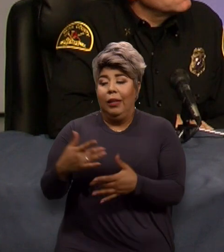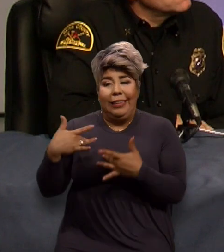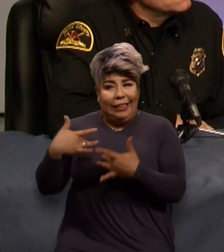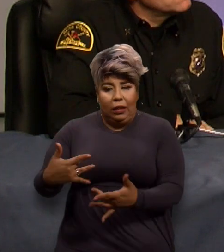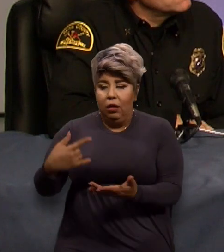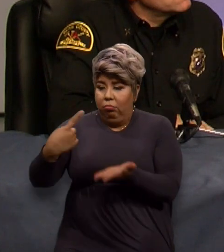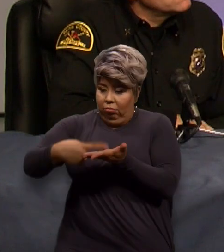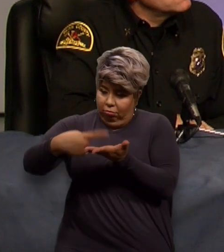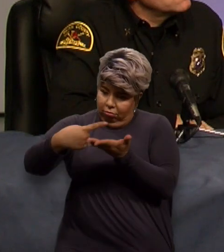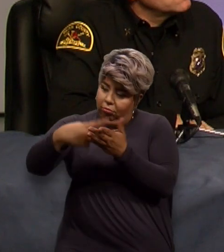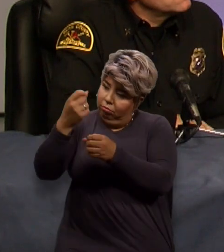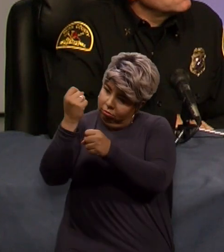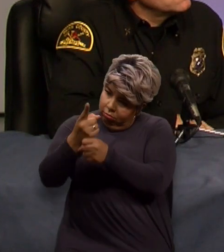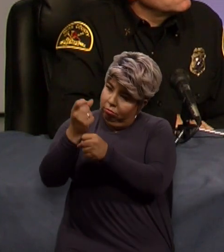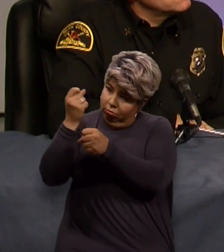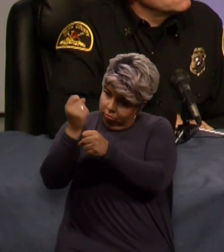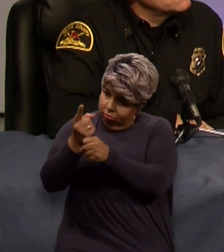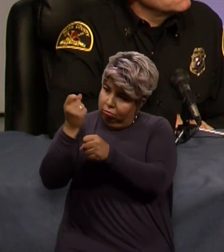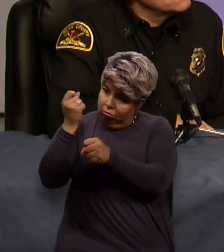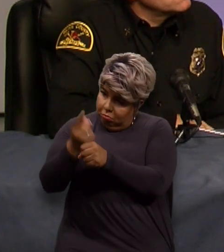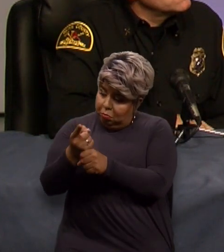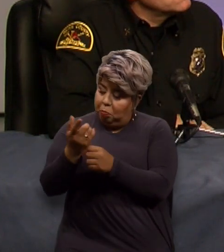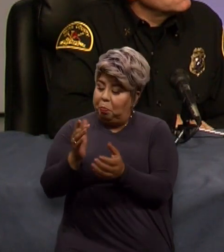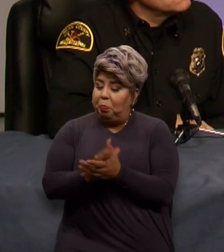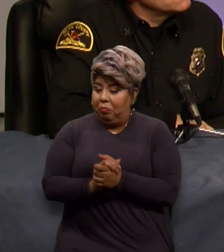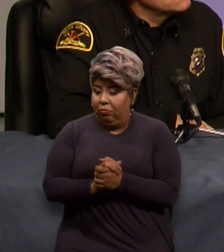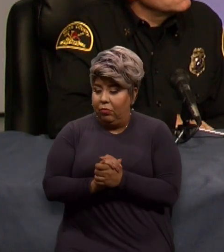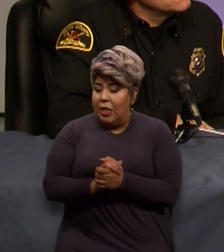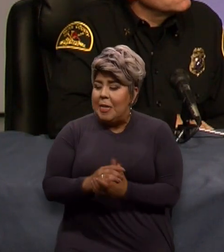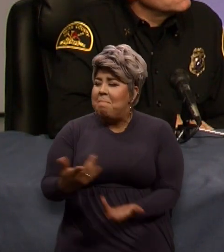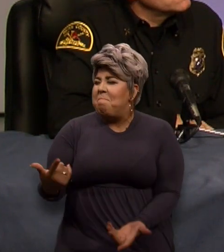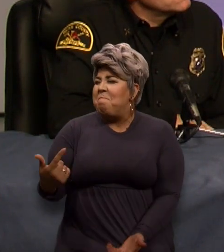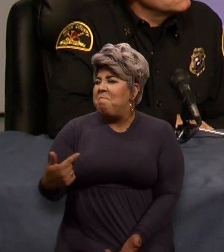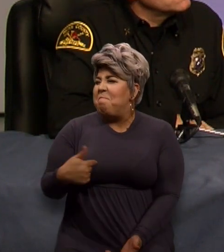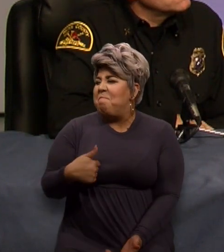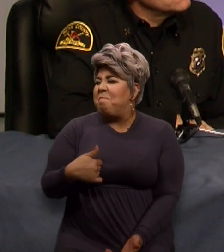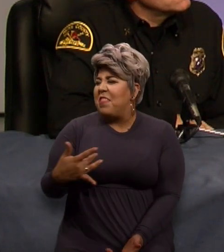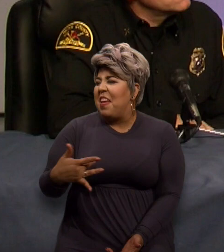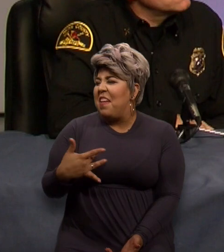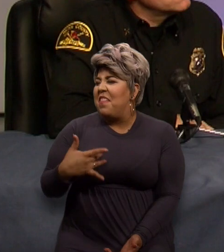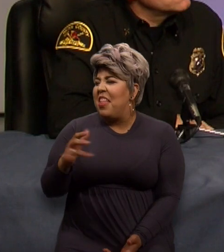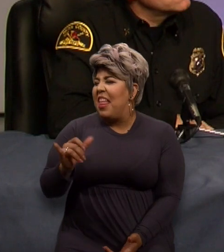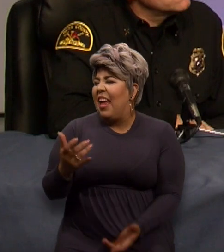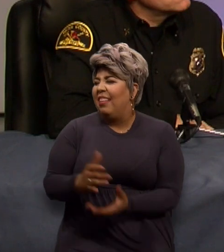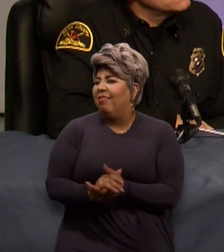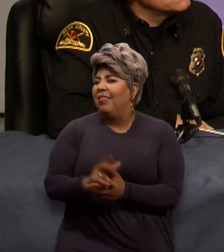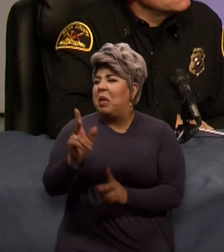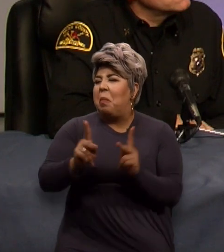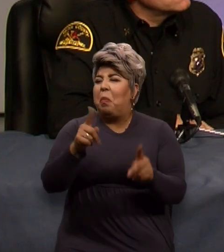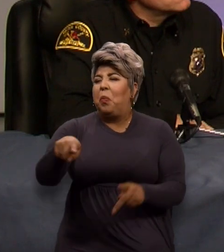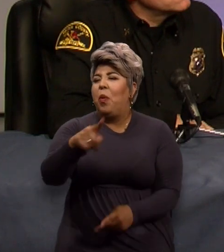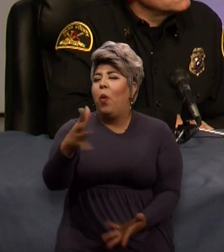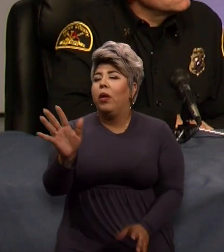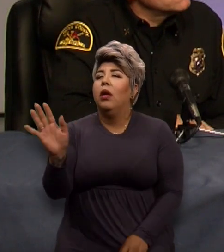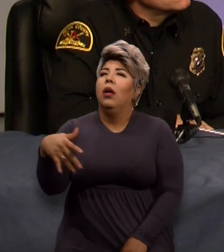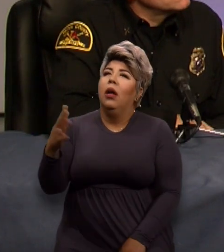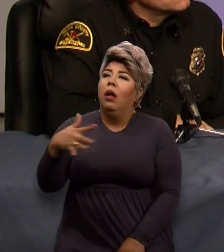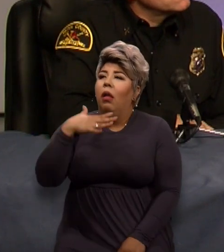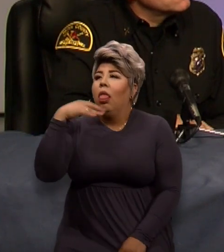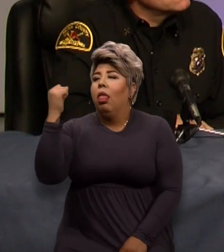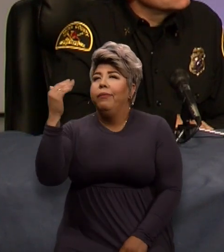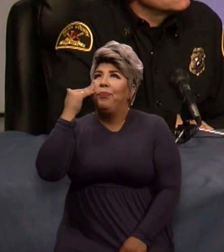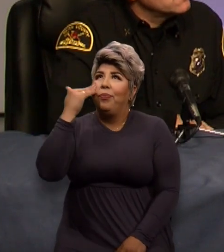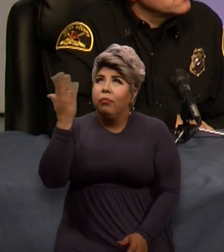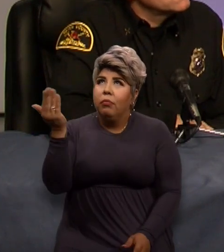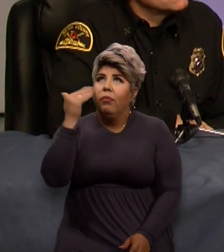this every year. I feel like a lot of people are already kind of aware of being prepared because we